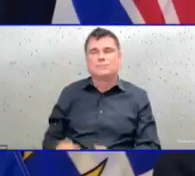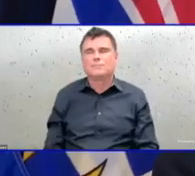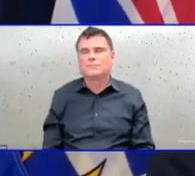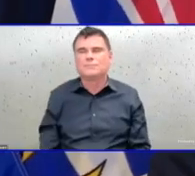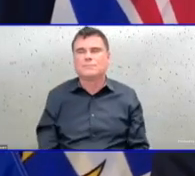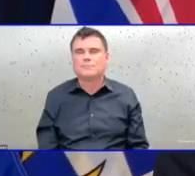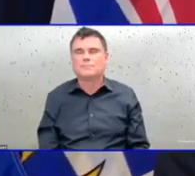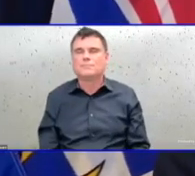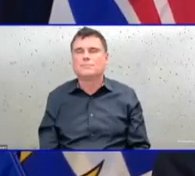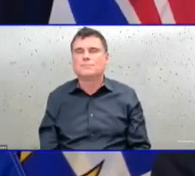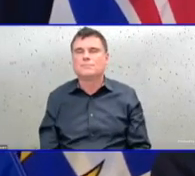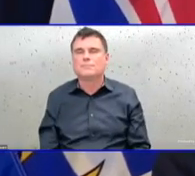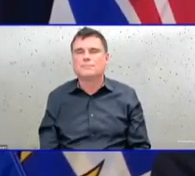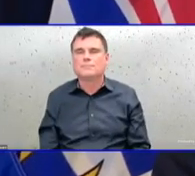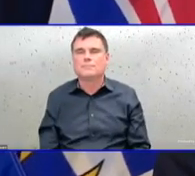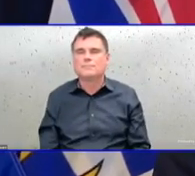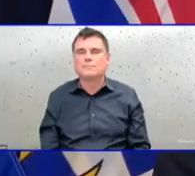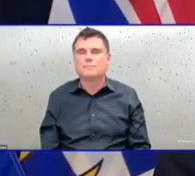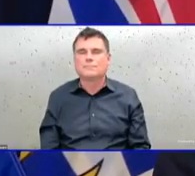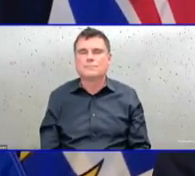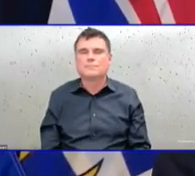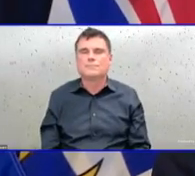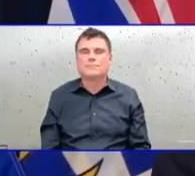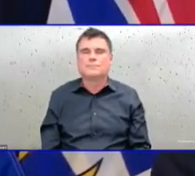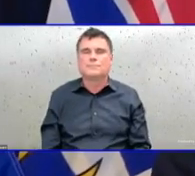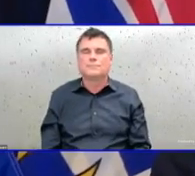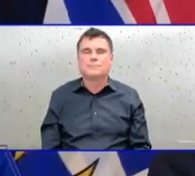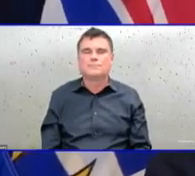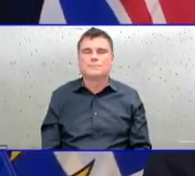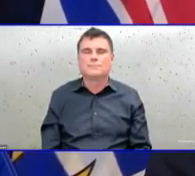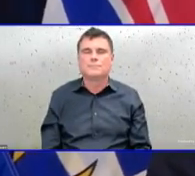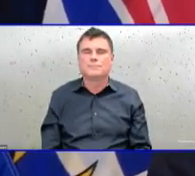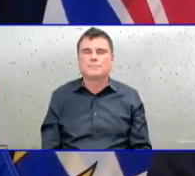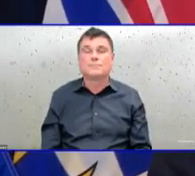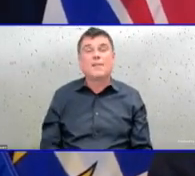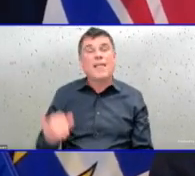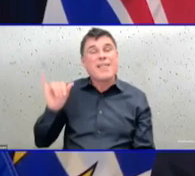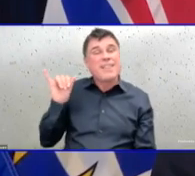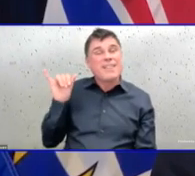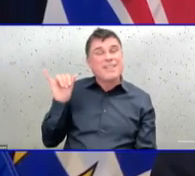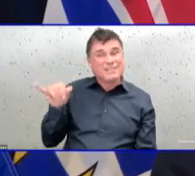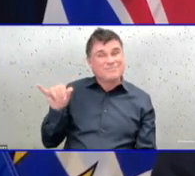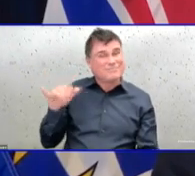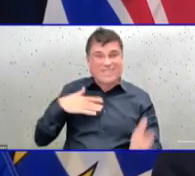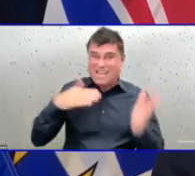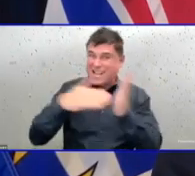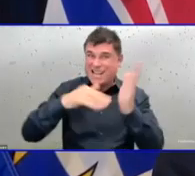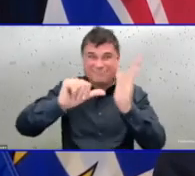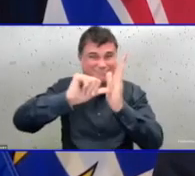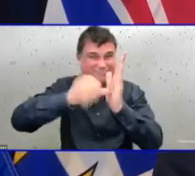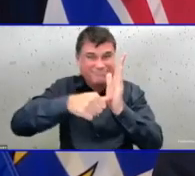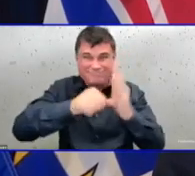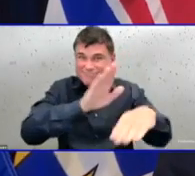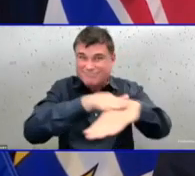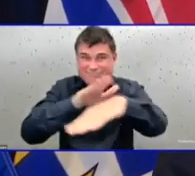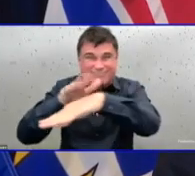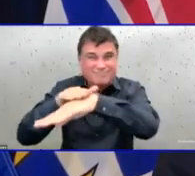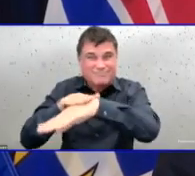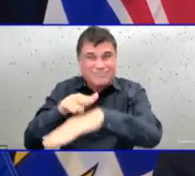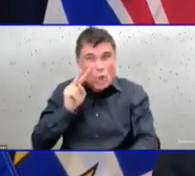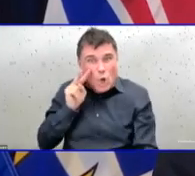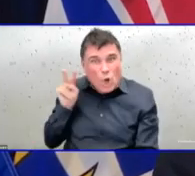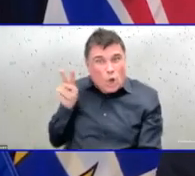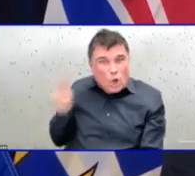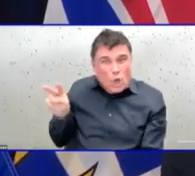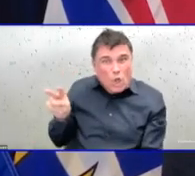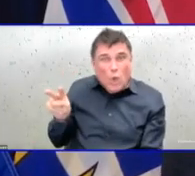number. 50 times more likely to be in a hospital if you're unvaccinated. 50